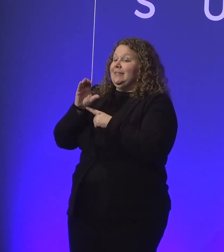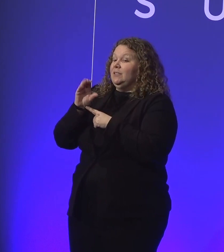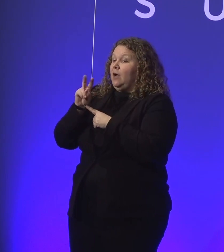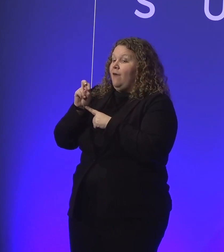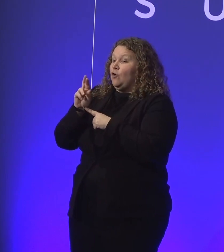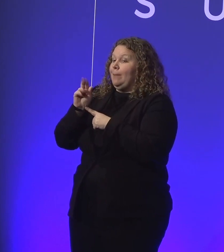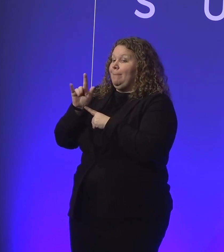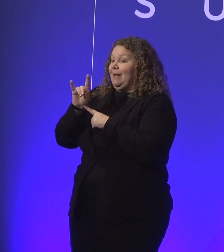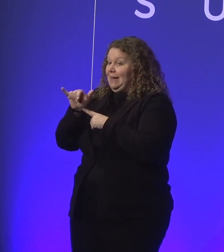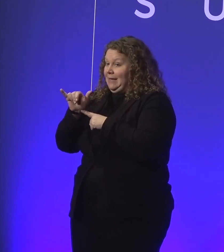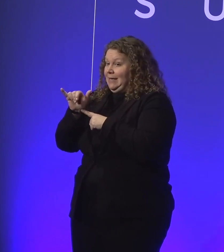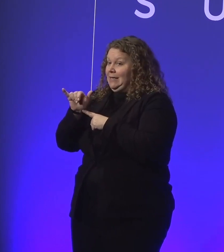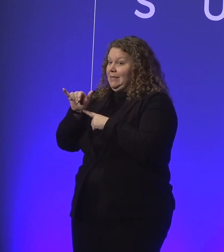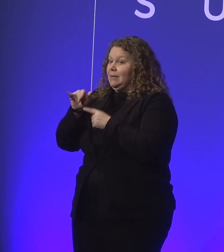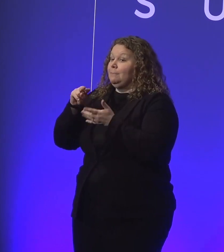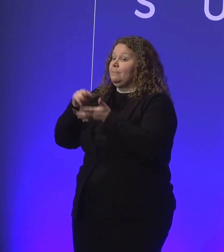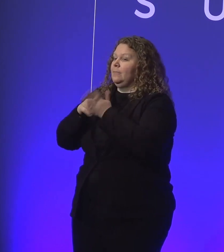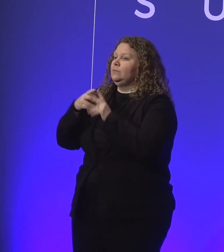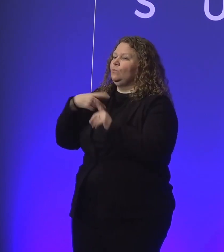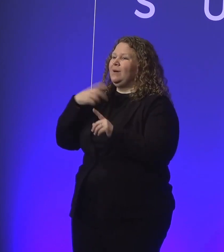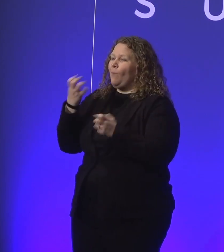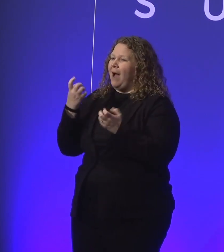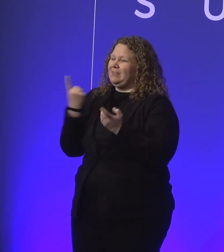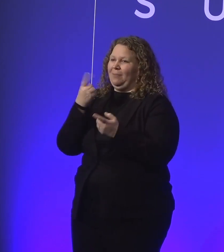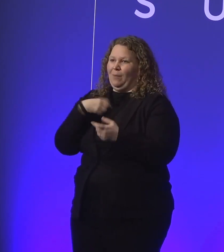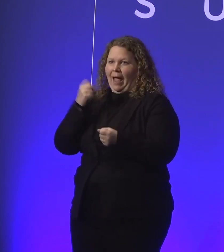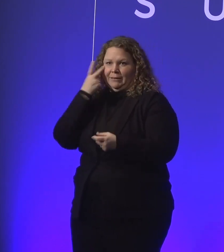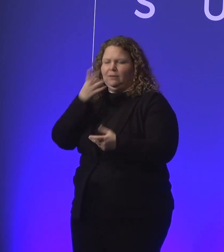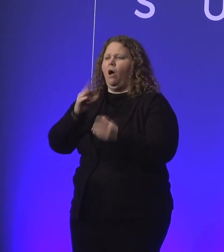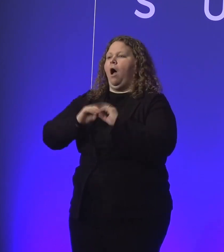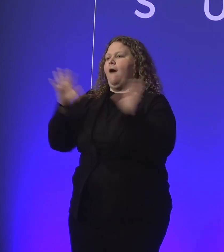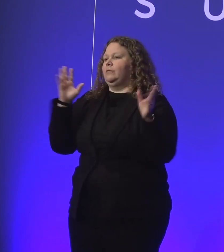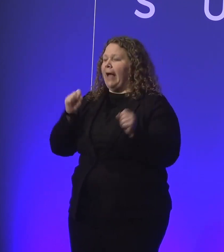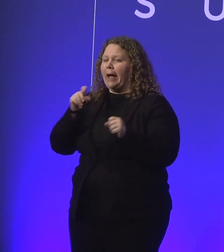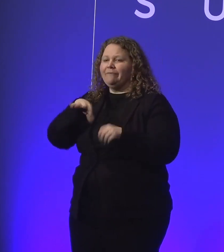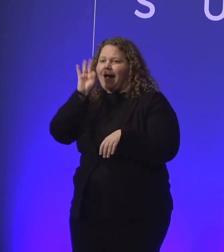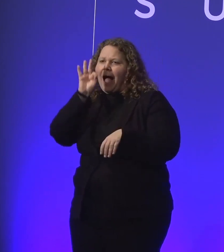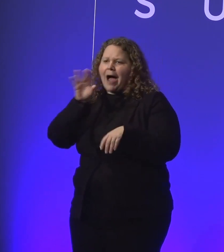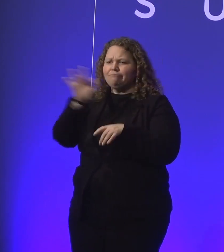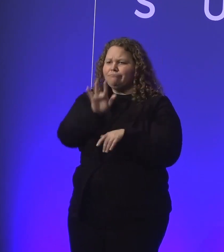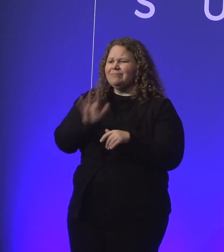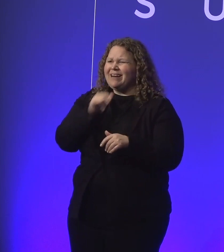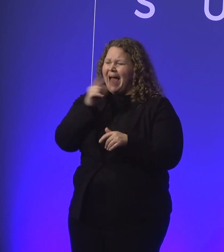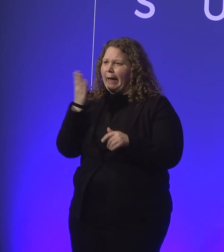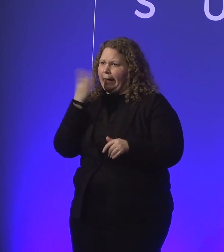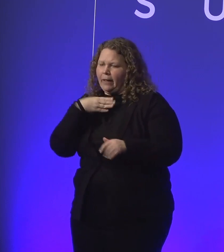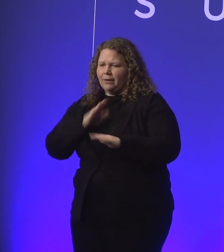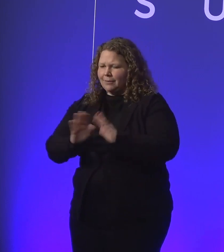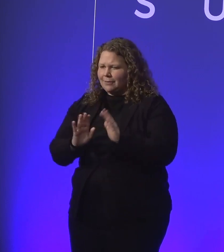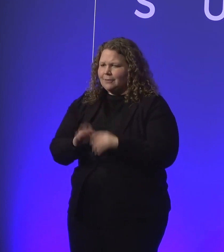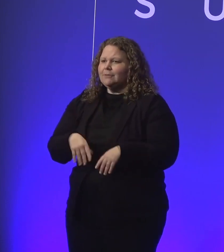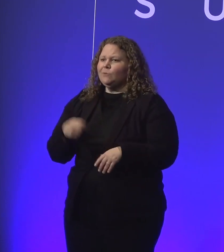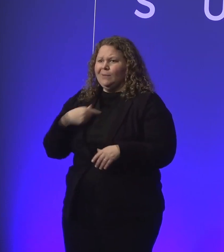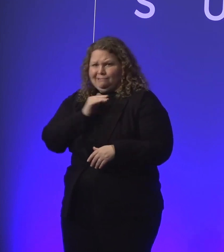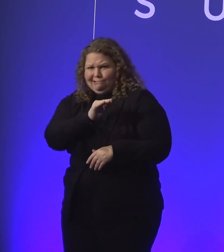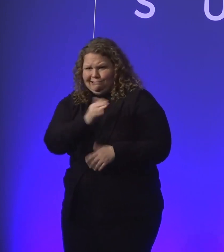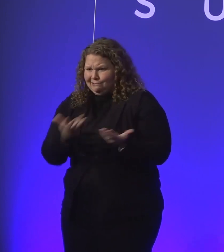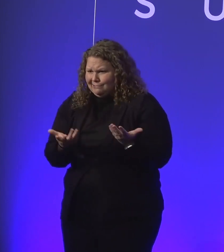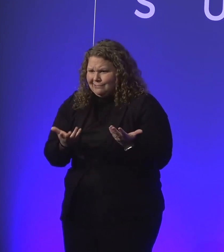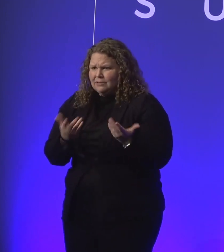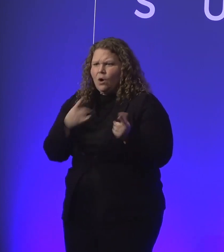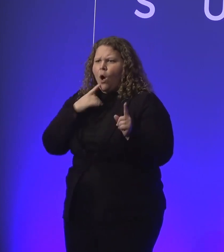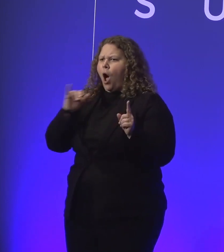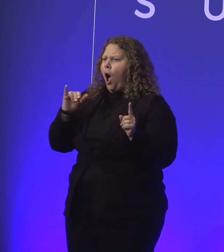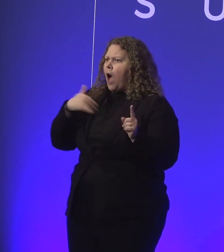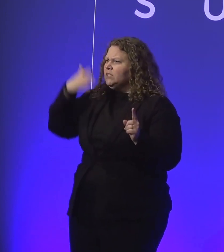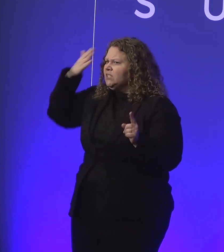really help us also explain to engineers at Microsoft that things are not discoverable enough, right? When people are saying, wow, I didn't know you could do